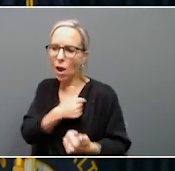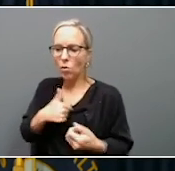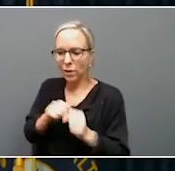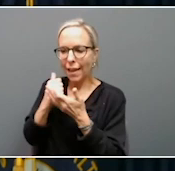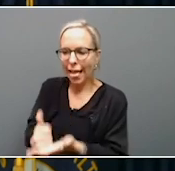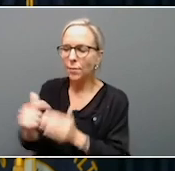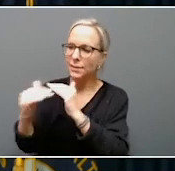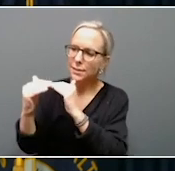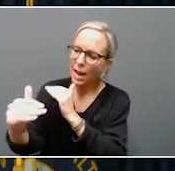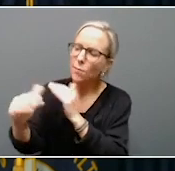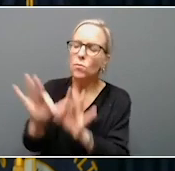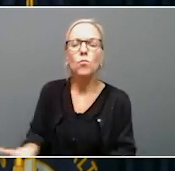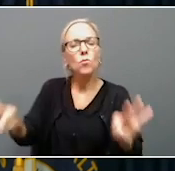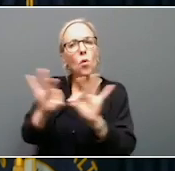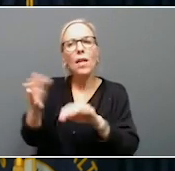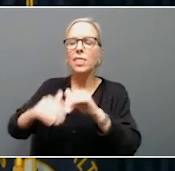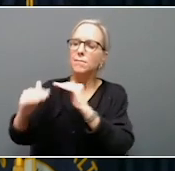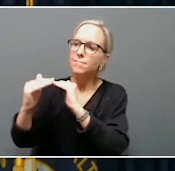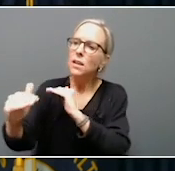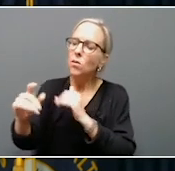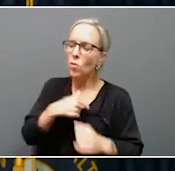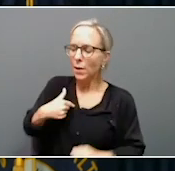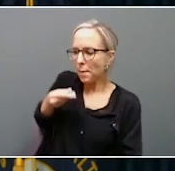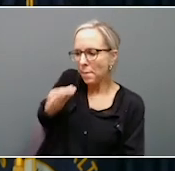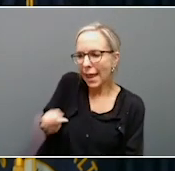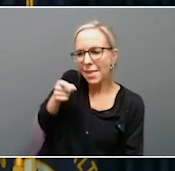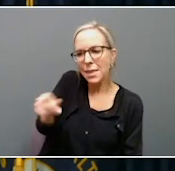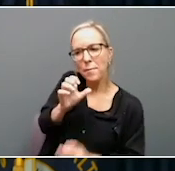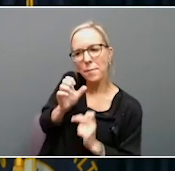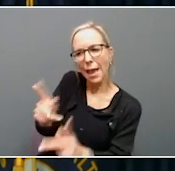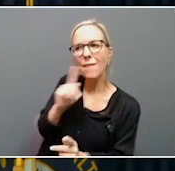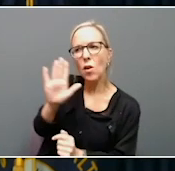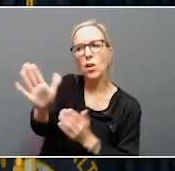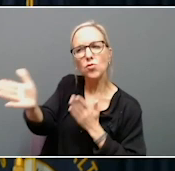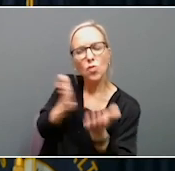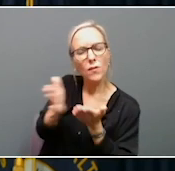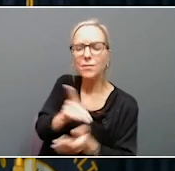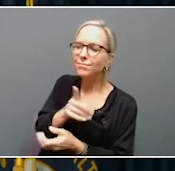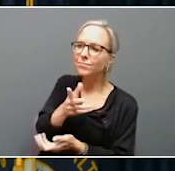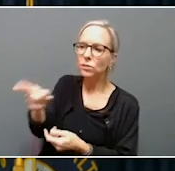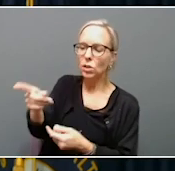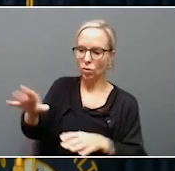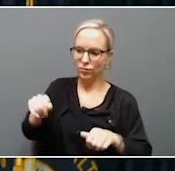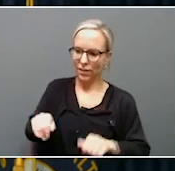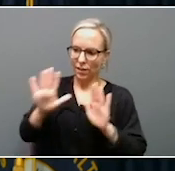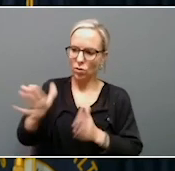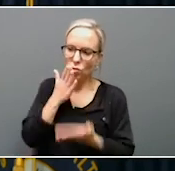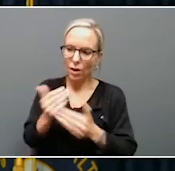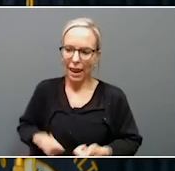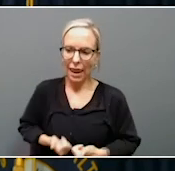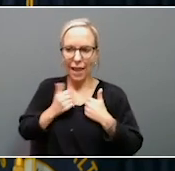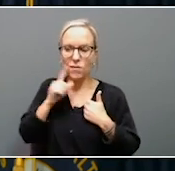but more importantly than that, how we can pay them back for their service by ensuring a good life not just for them, but for their kids